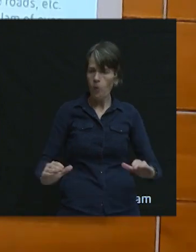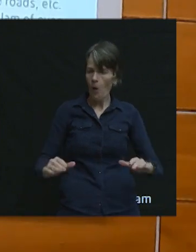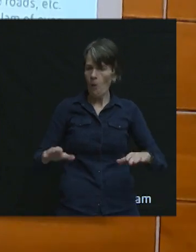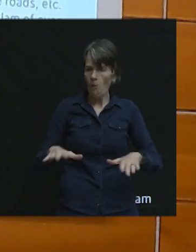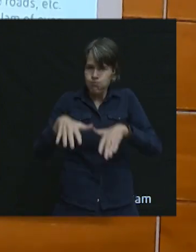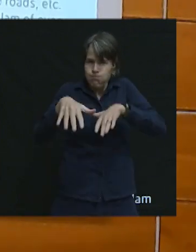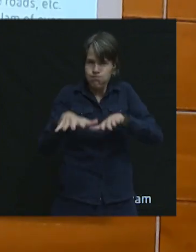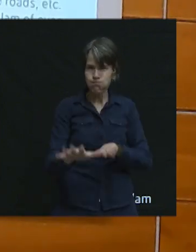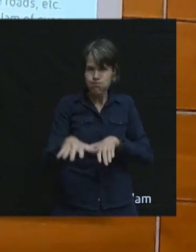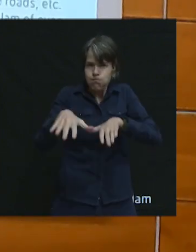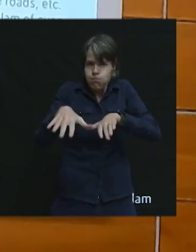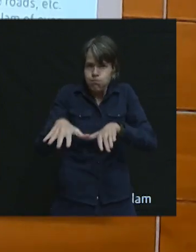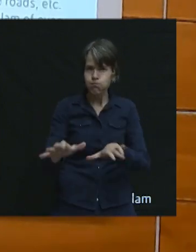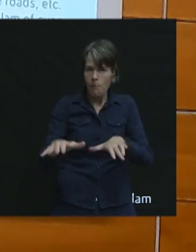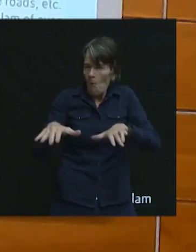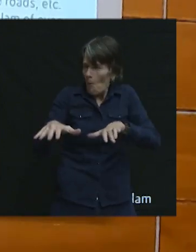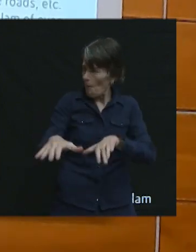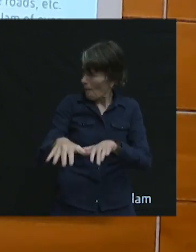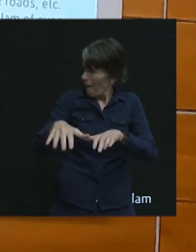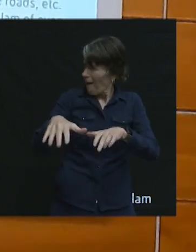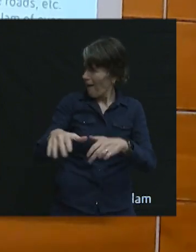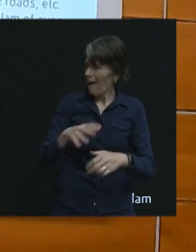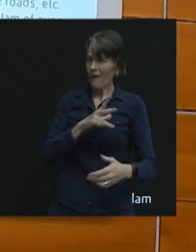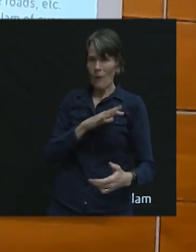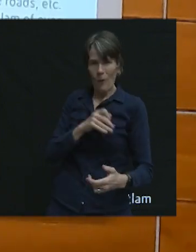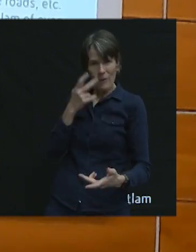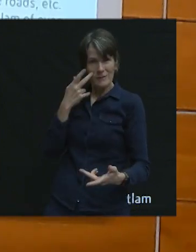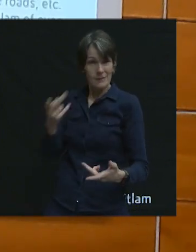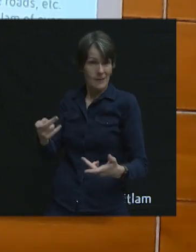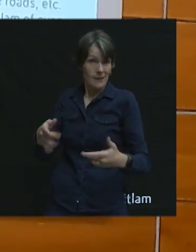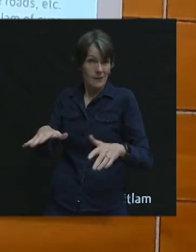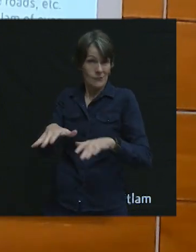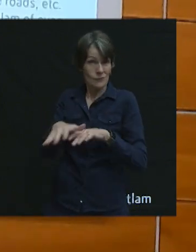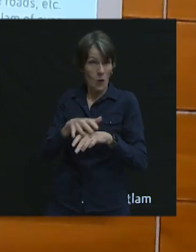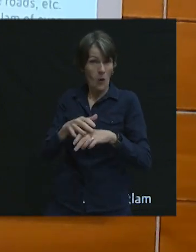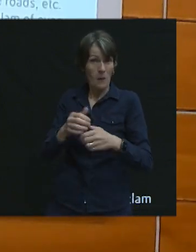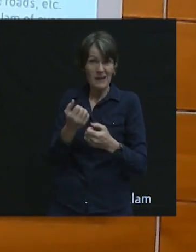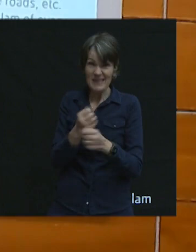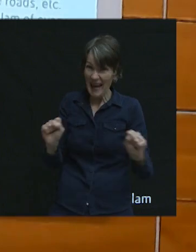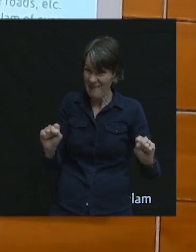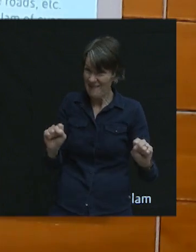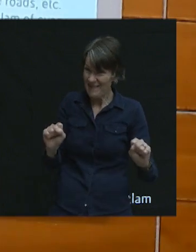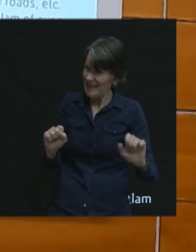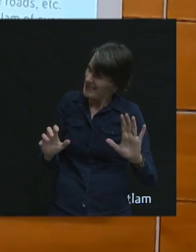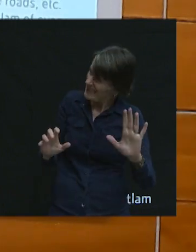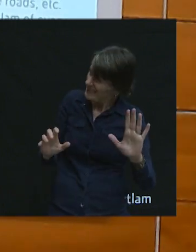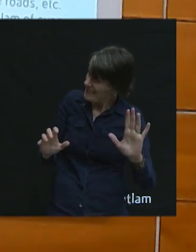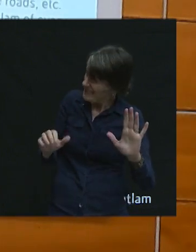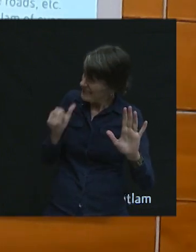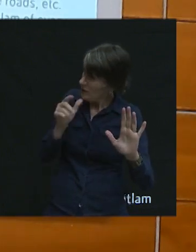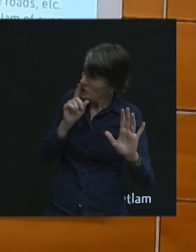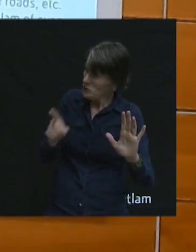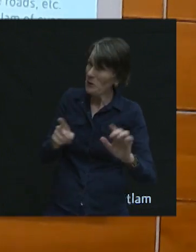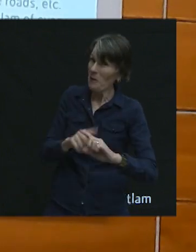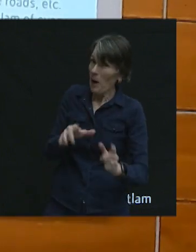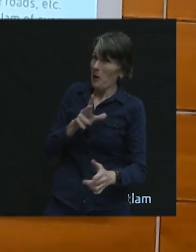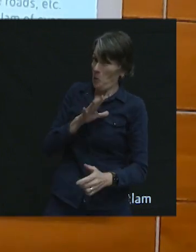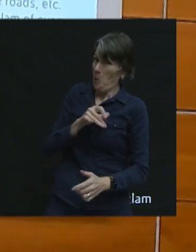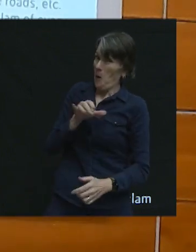suspensions, that they can bounce the car. So, that was kind of cool to see. I'm not sure it would be super safe. But it was very cool.